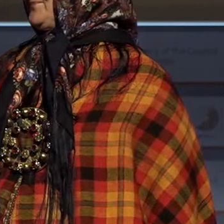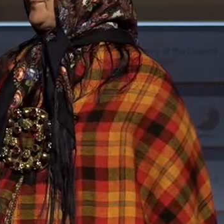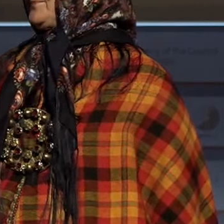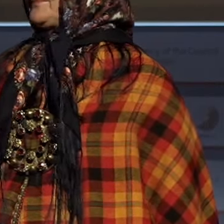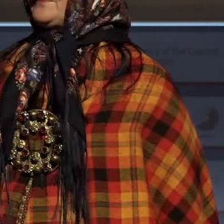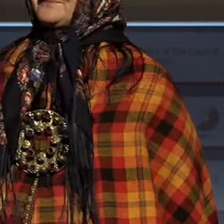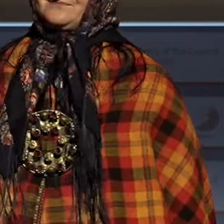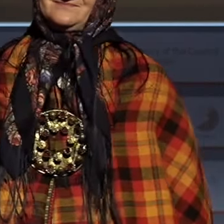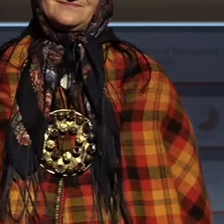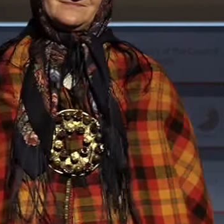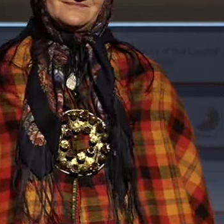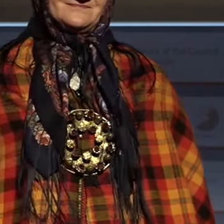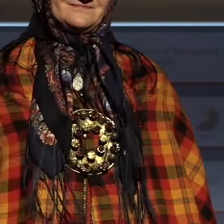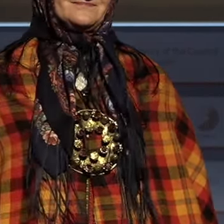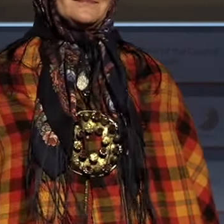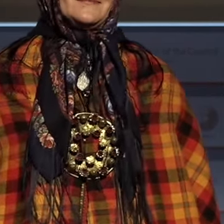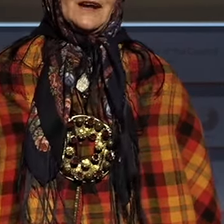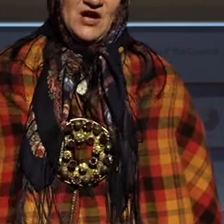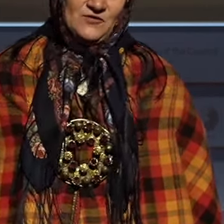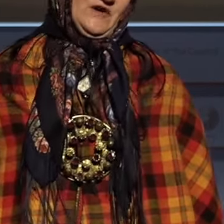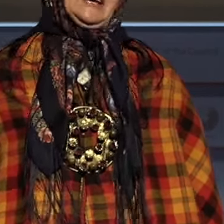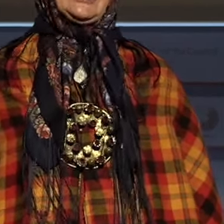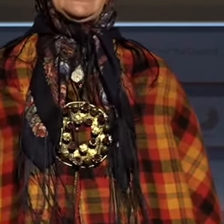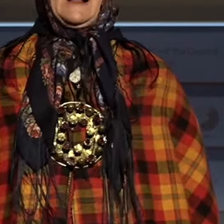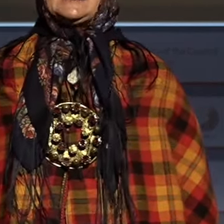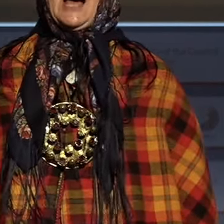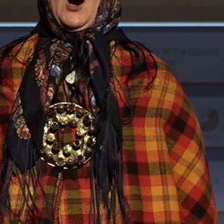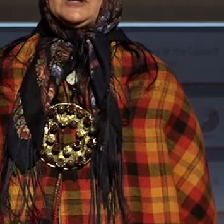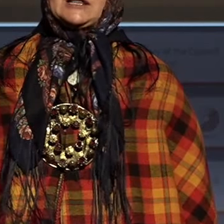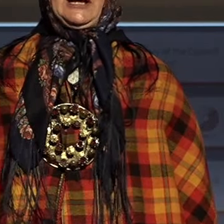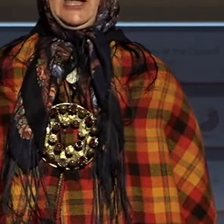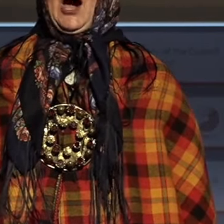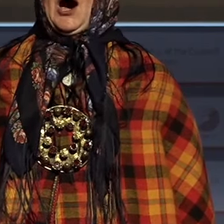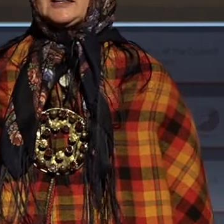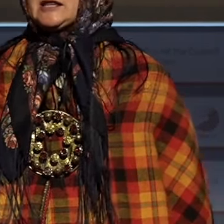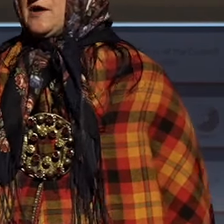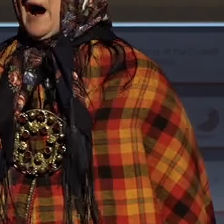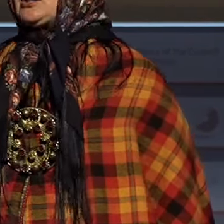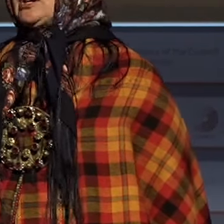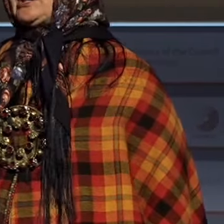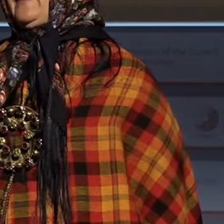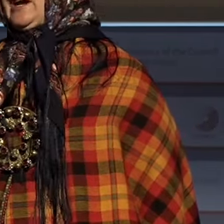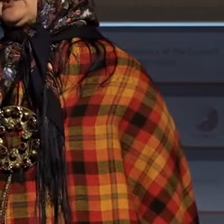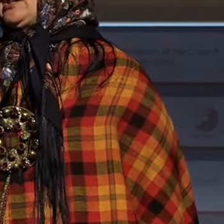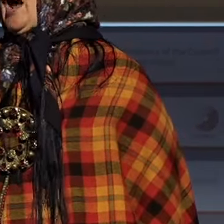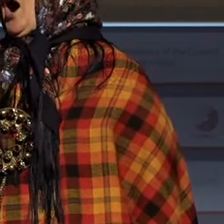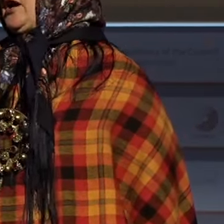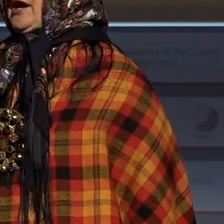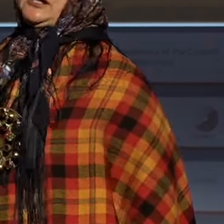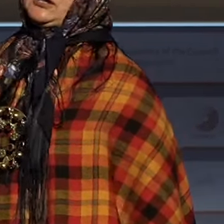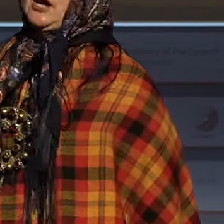manas naudas lietas pašas sevi ir izcināja Visas manas naudas lietas pašas sevi ir